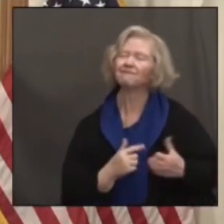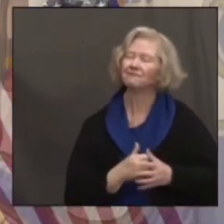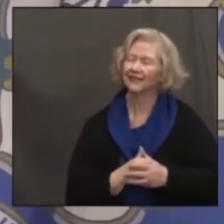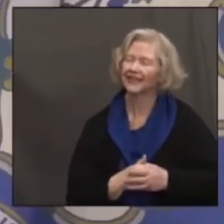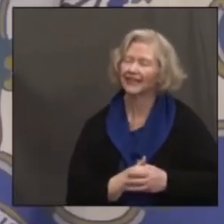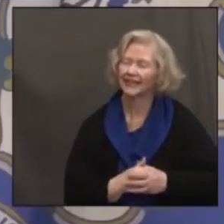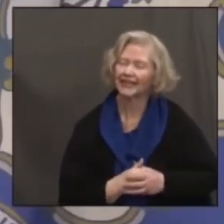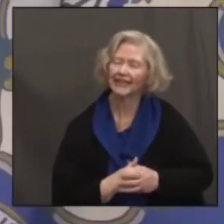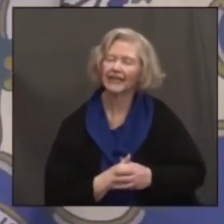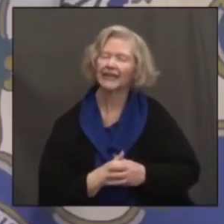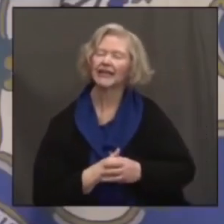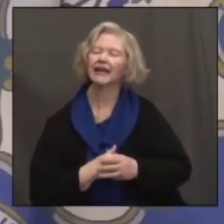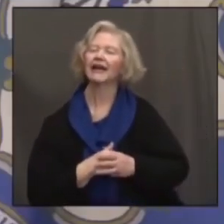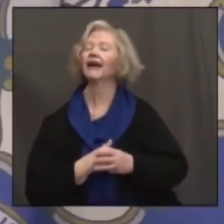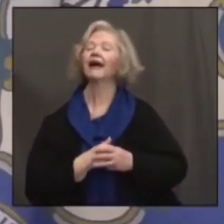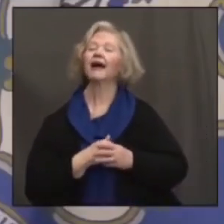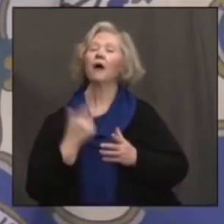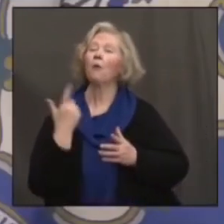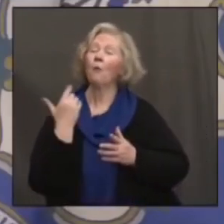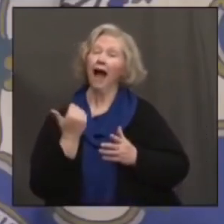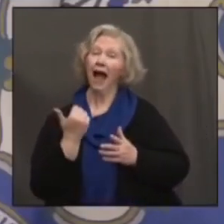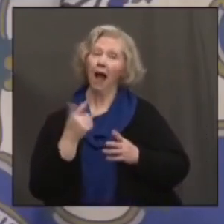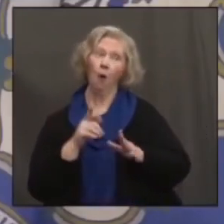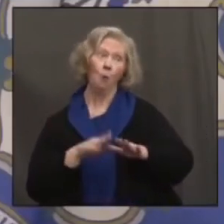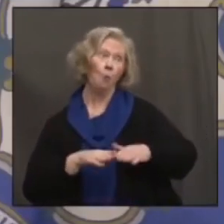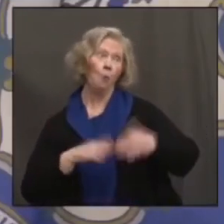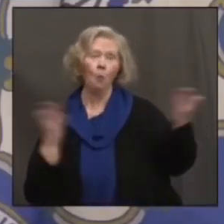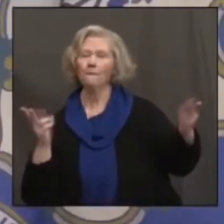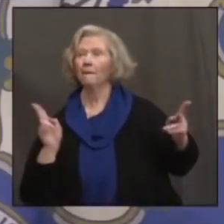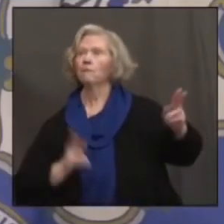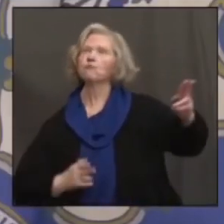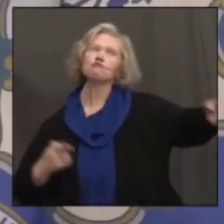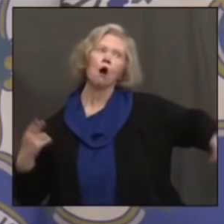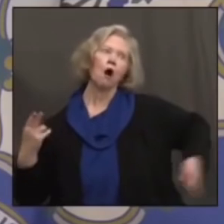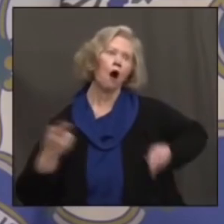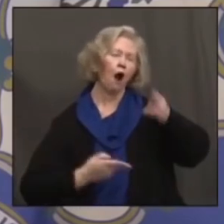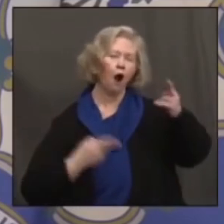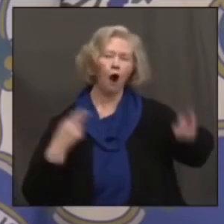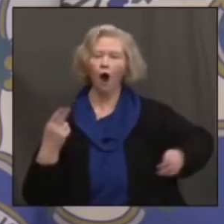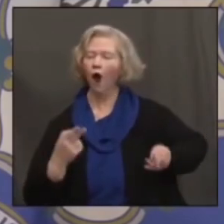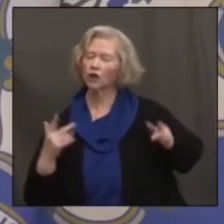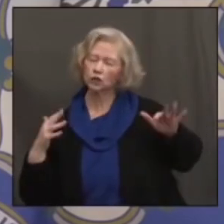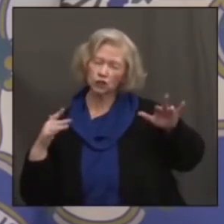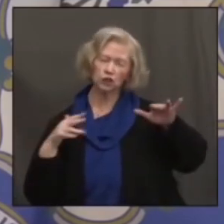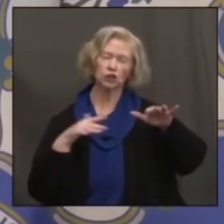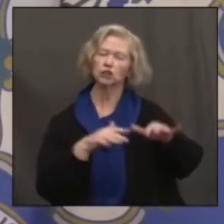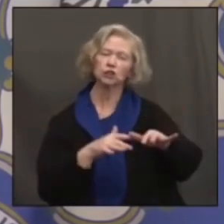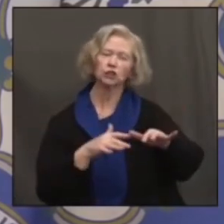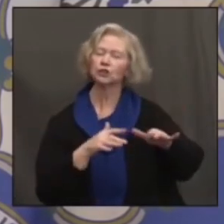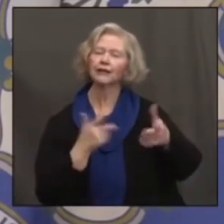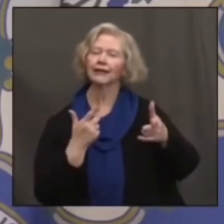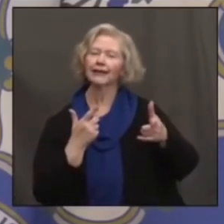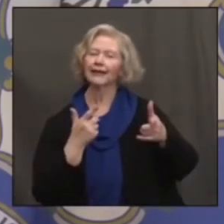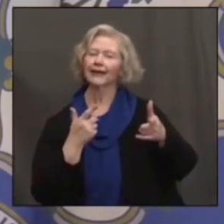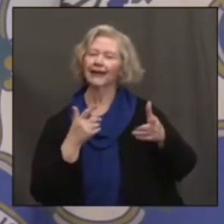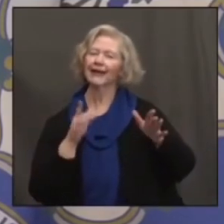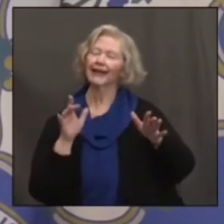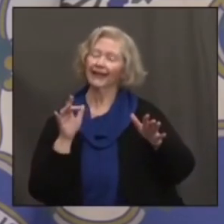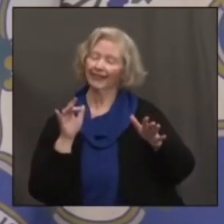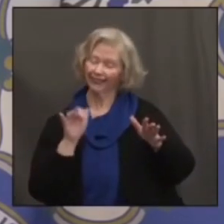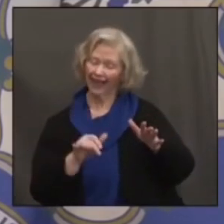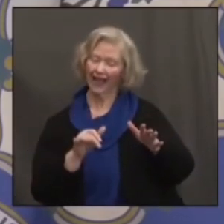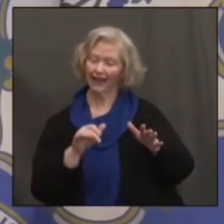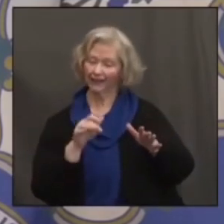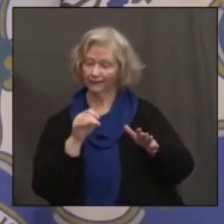Peter, because as soon as it opens up, everybody runs through the door at the same time. And it's going to take, you know, for this age